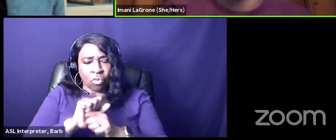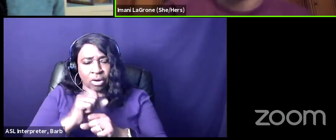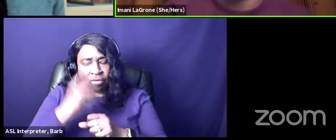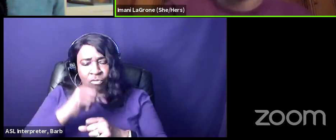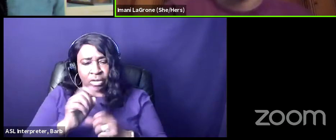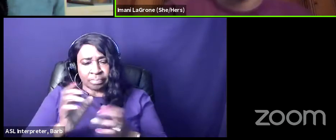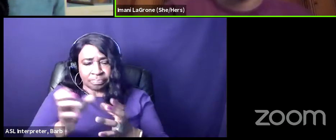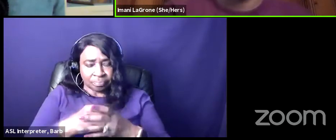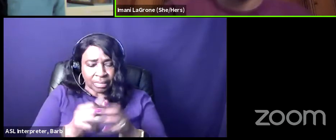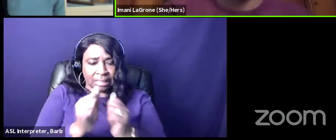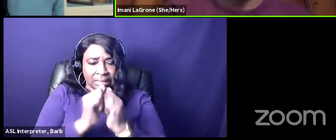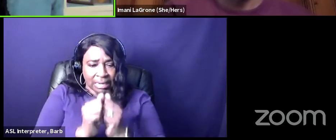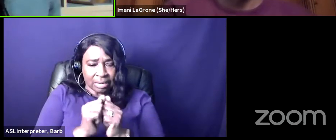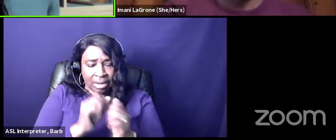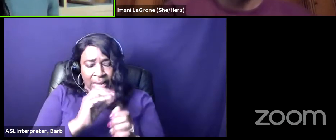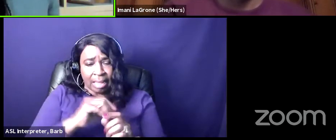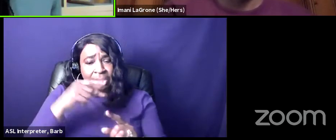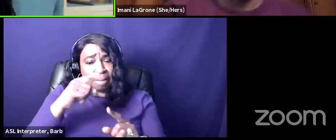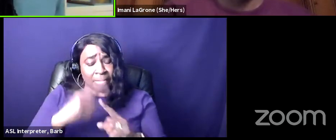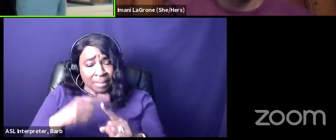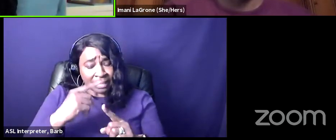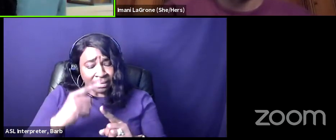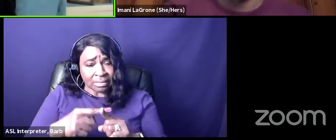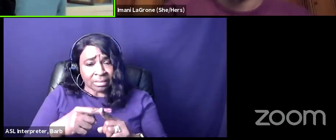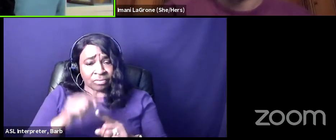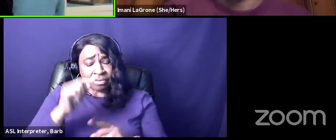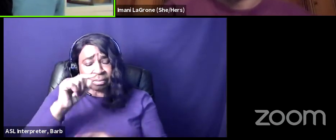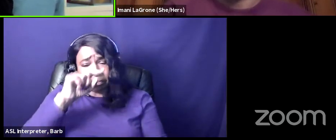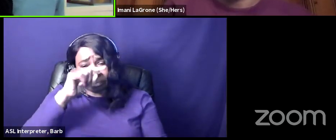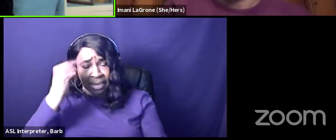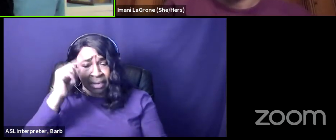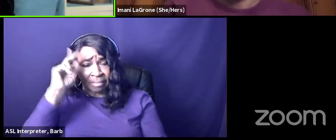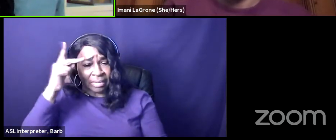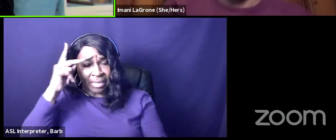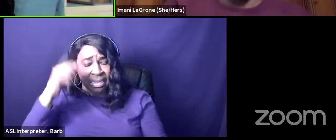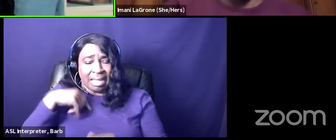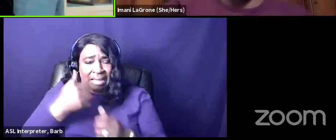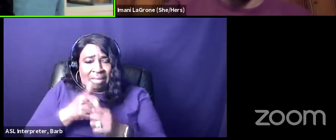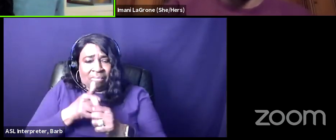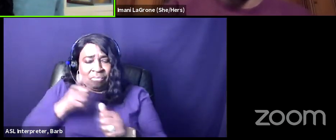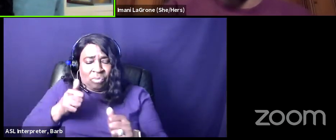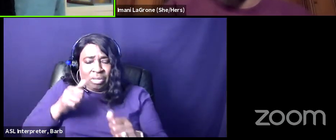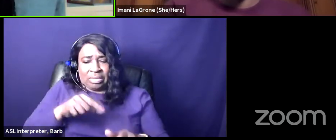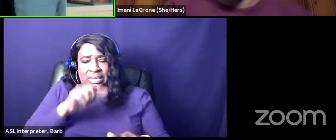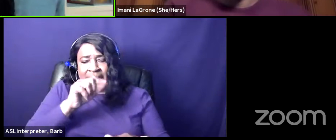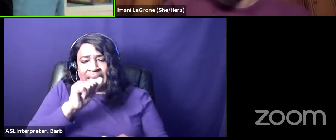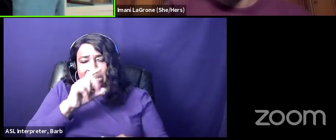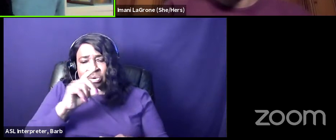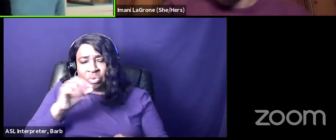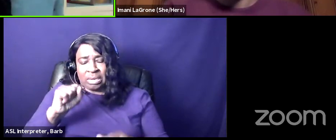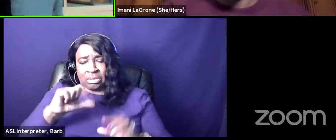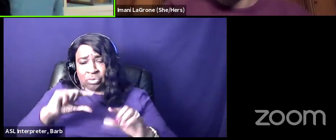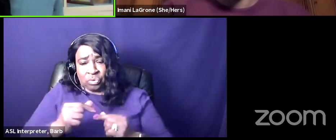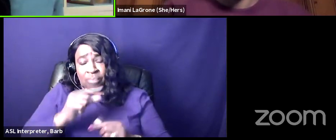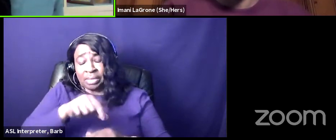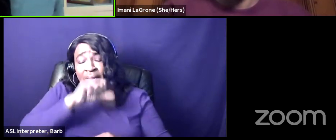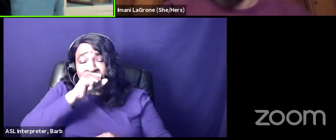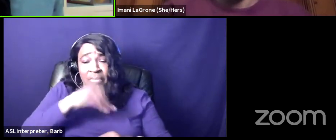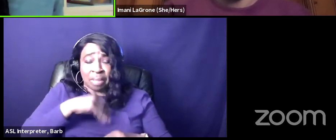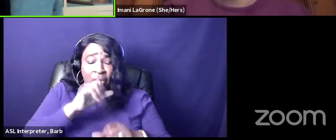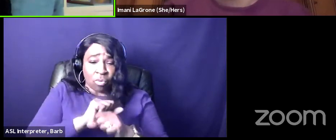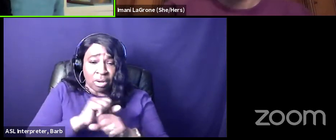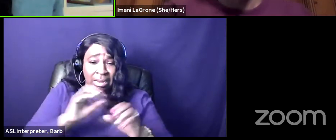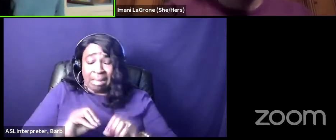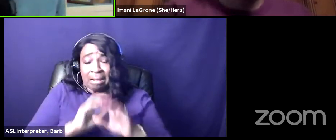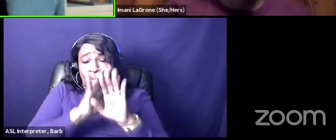politics yeah i steer clear of the ados movement and they love my work because clearly no one